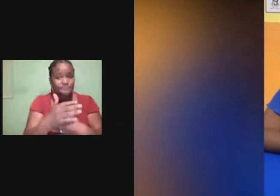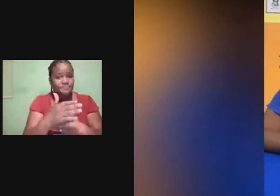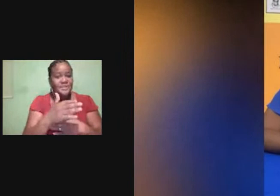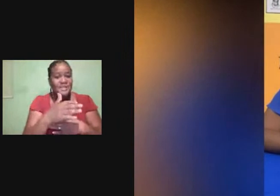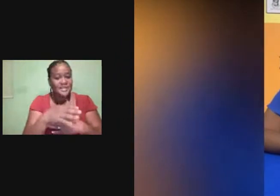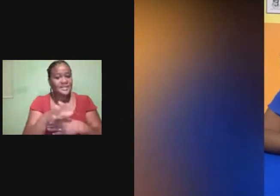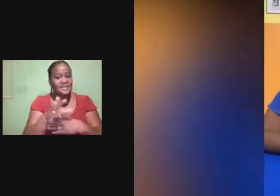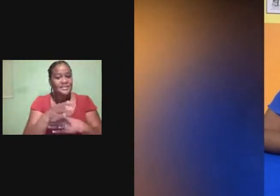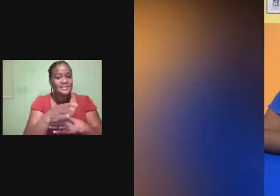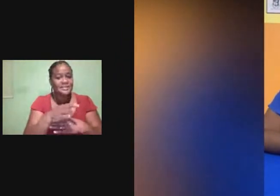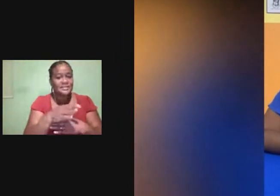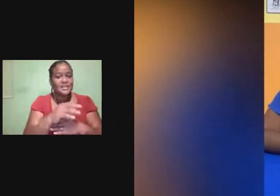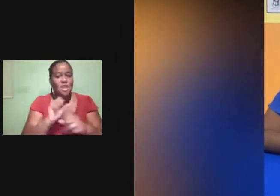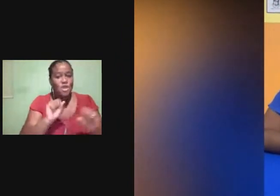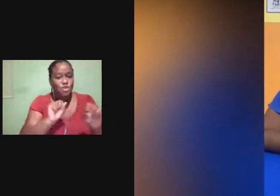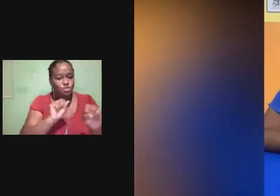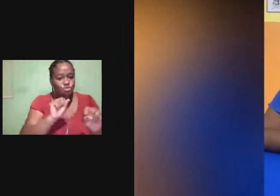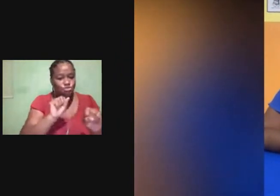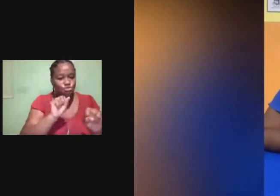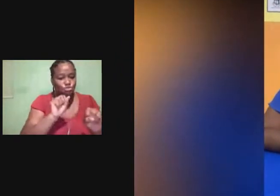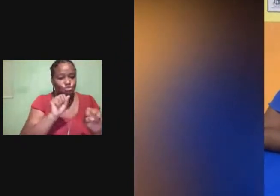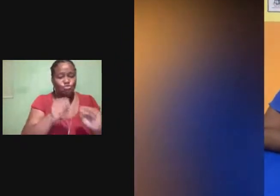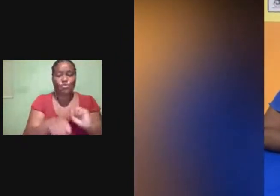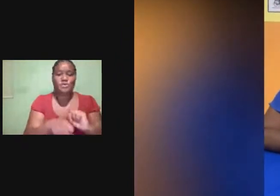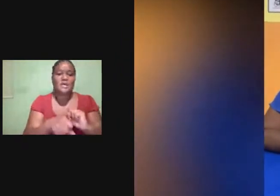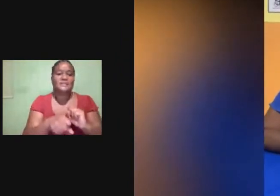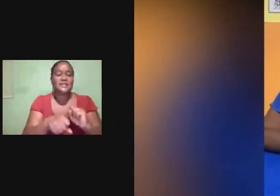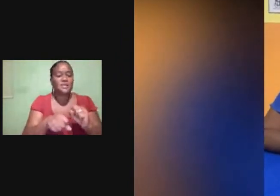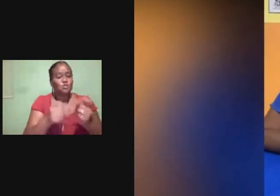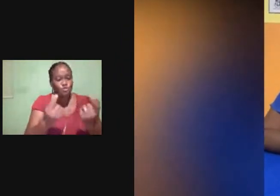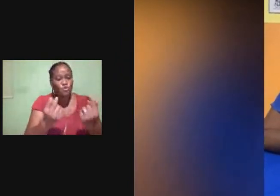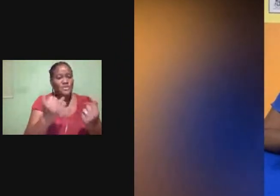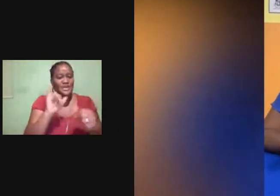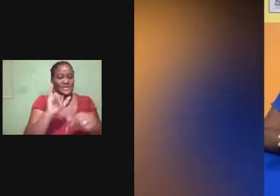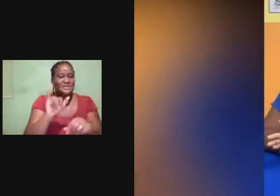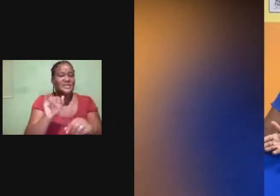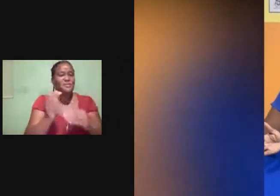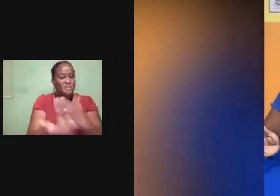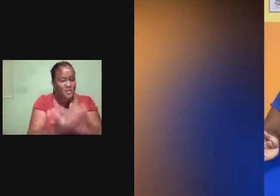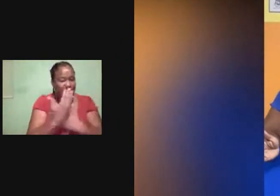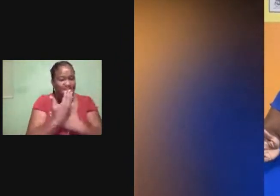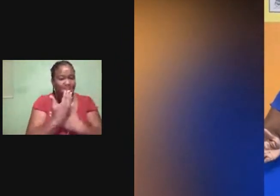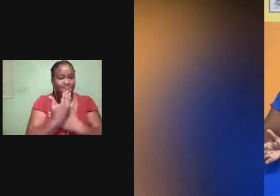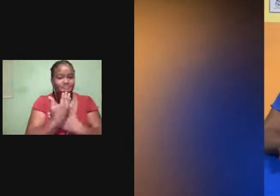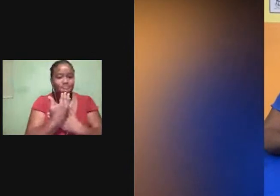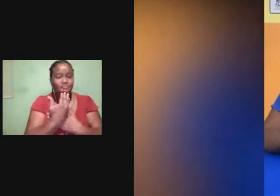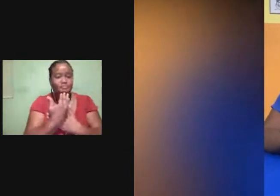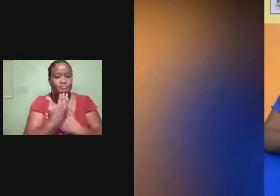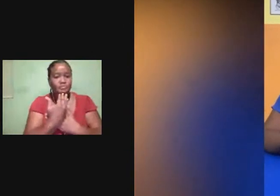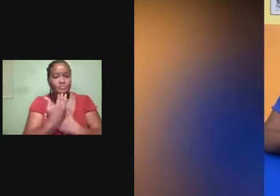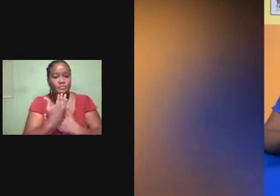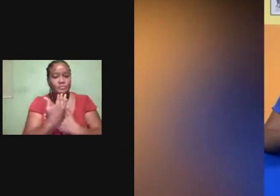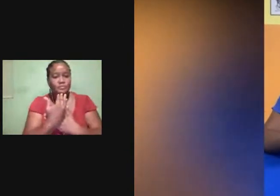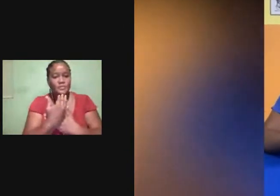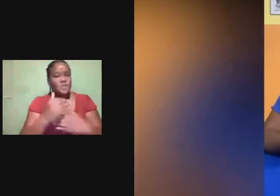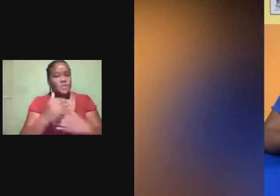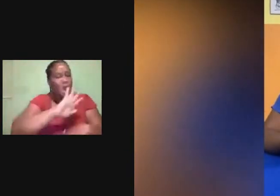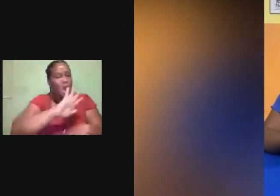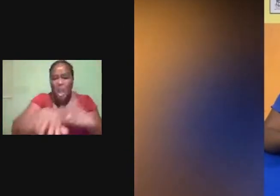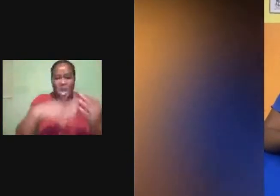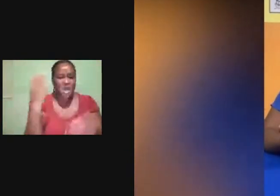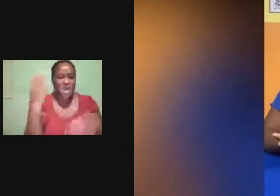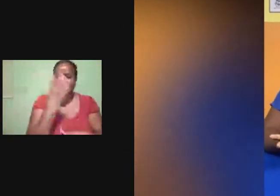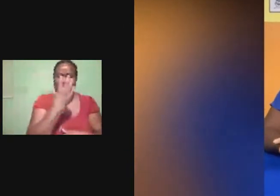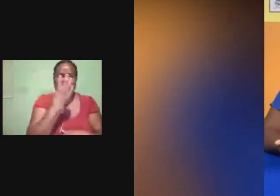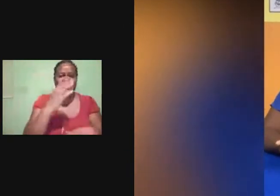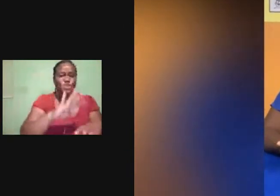that's basically his meal. And so other neurotypical children will eat, in quotation